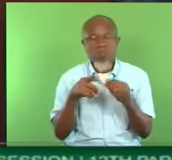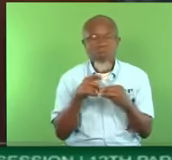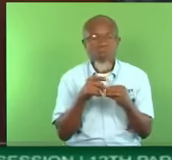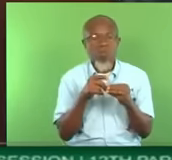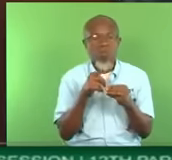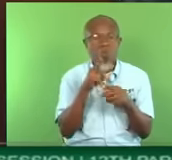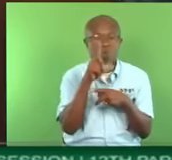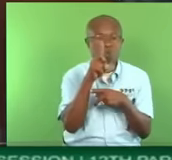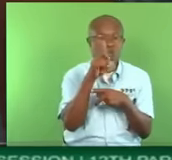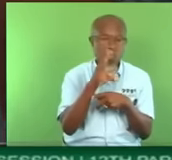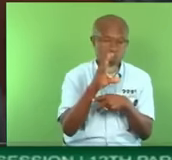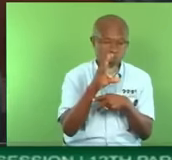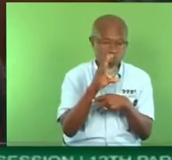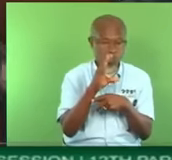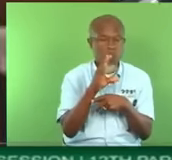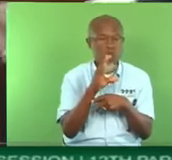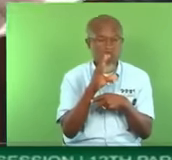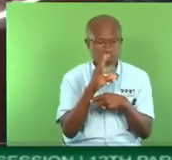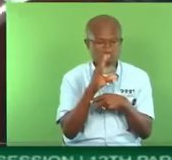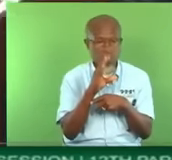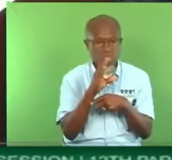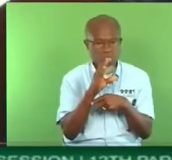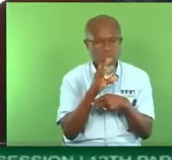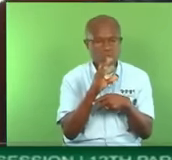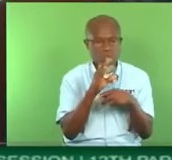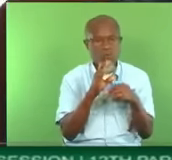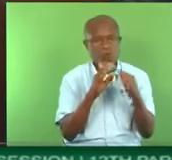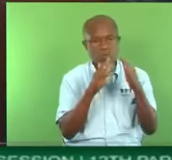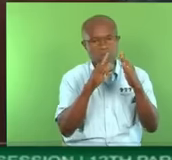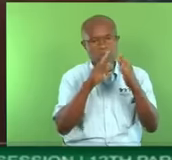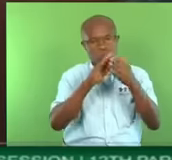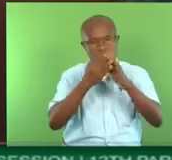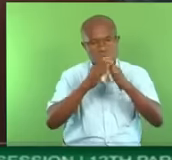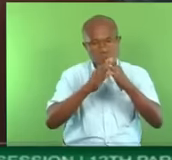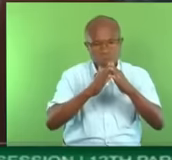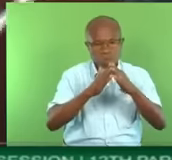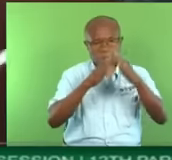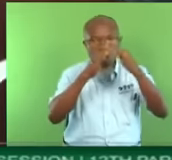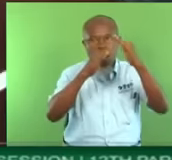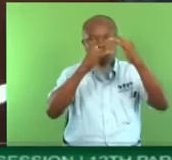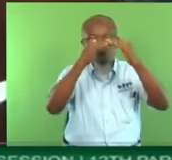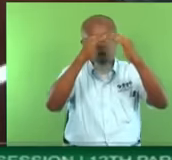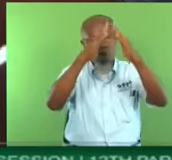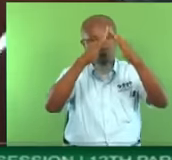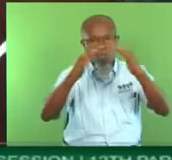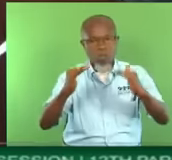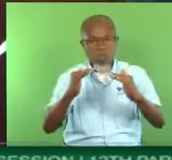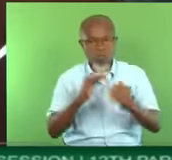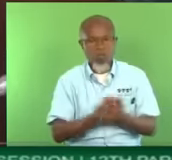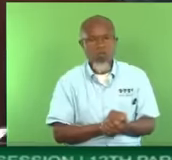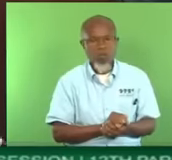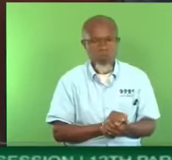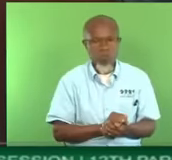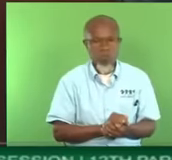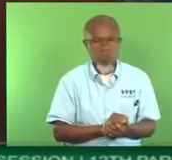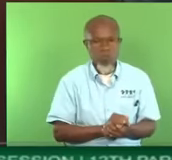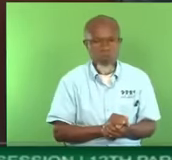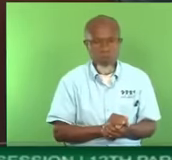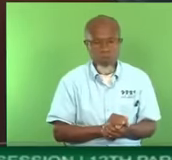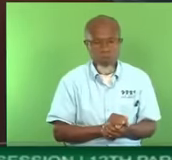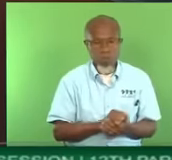hundred. We have pictures. In fact, I am told that some clever person put up pictures of this on a website called Counterpunch TT.